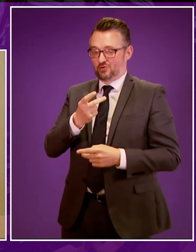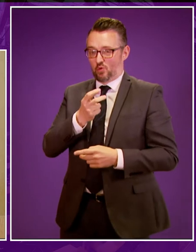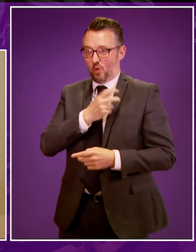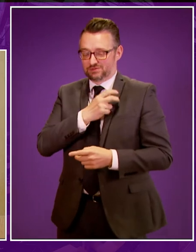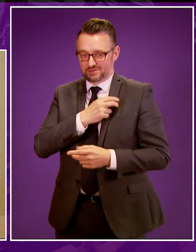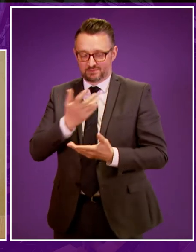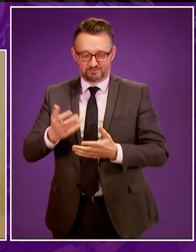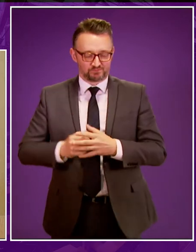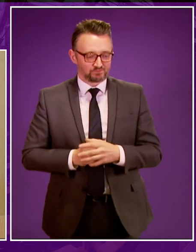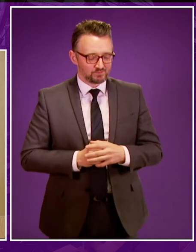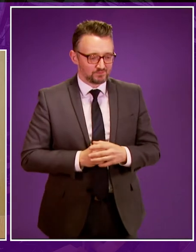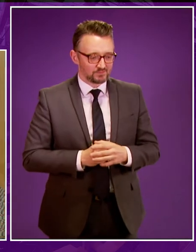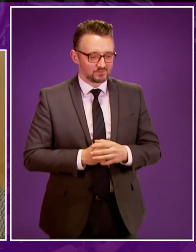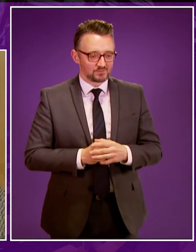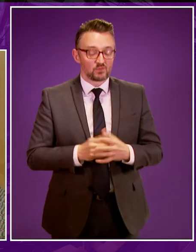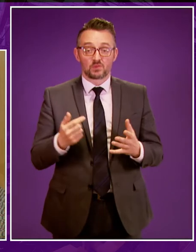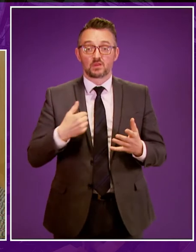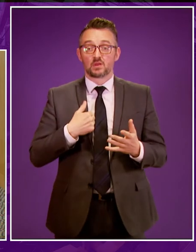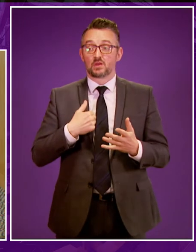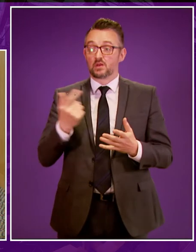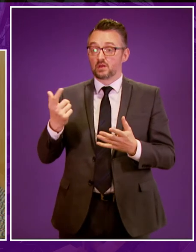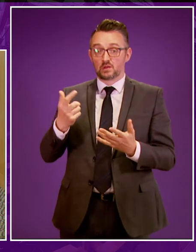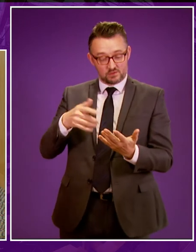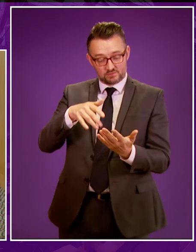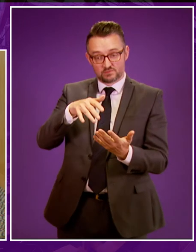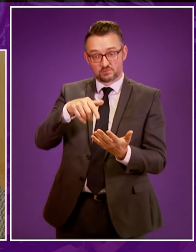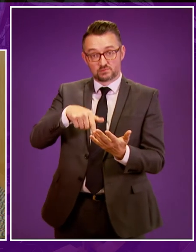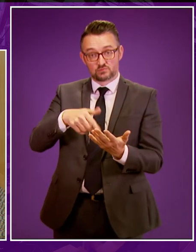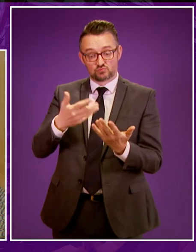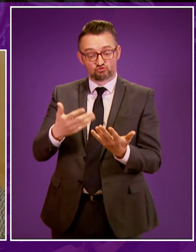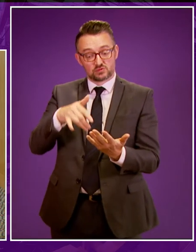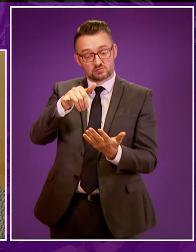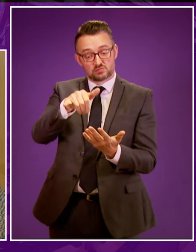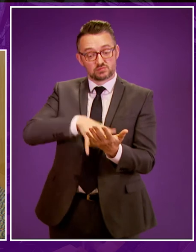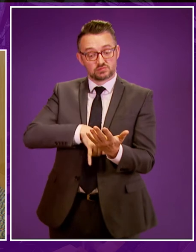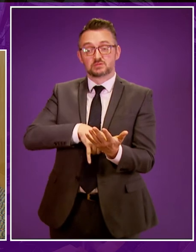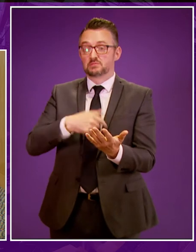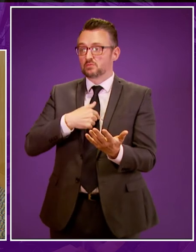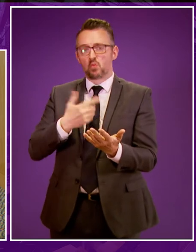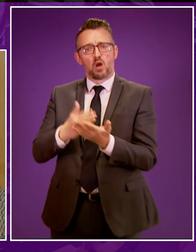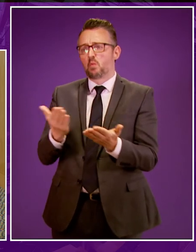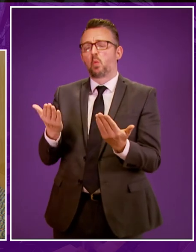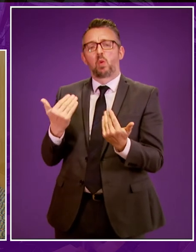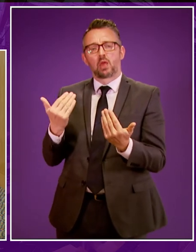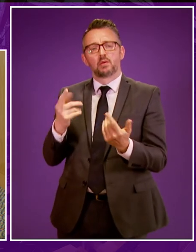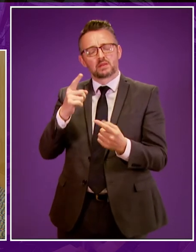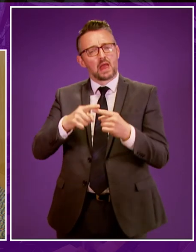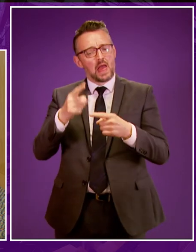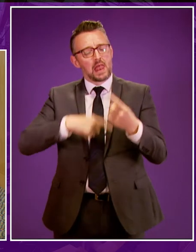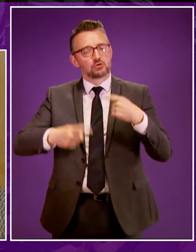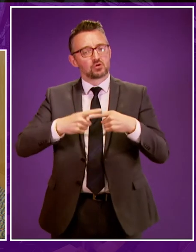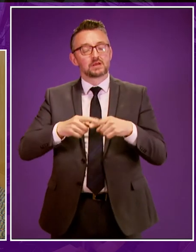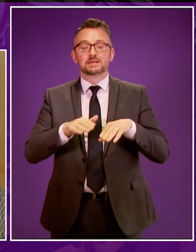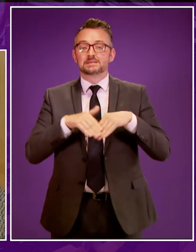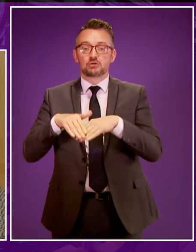That was great. I too welcome the content and sentiment of today they statement but last year the National